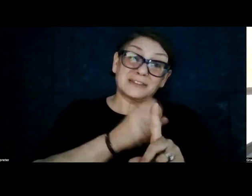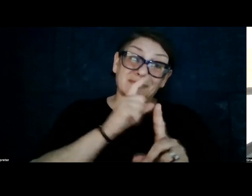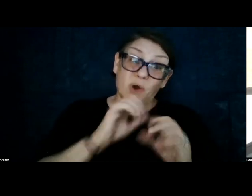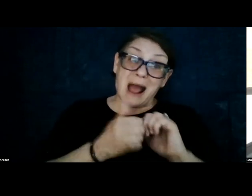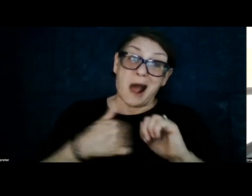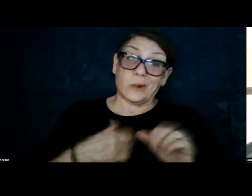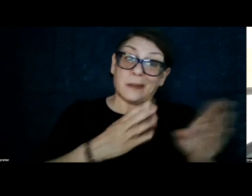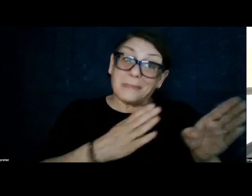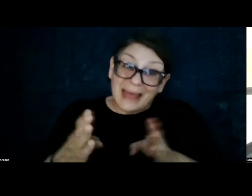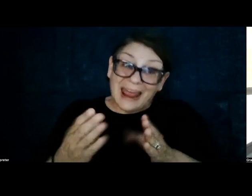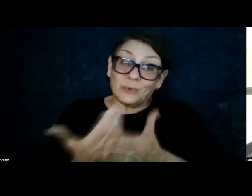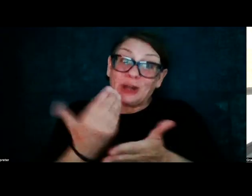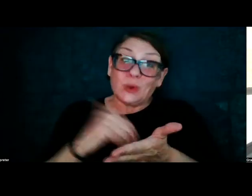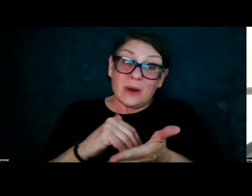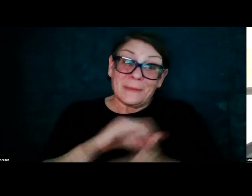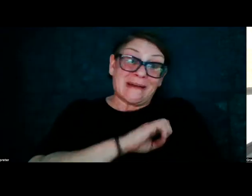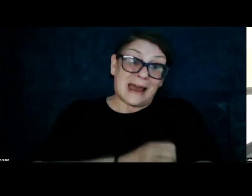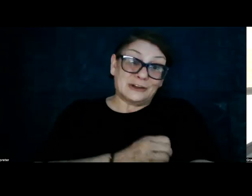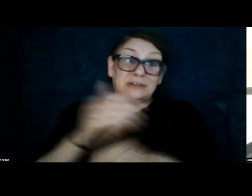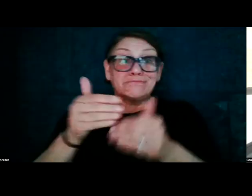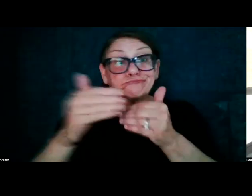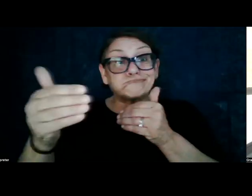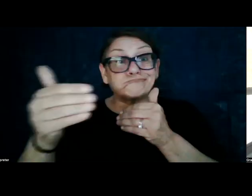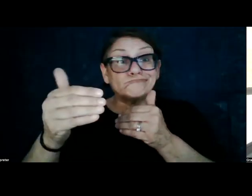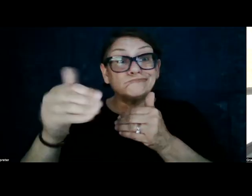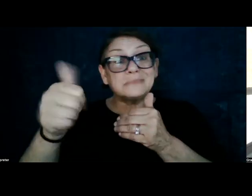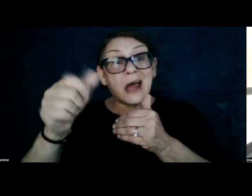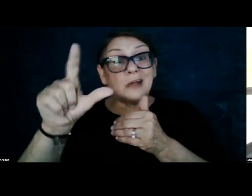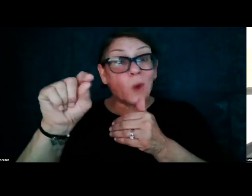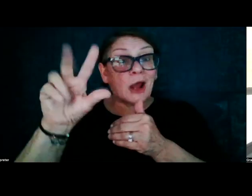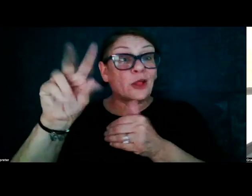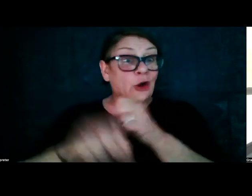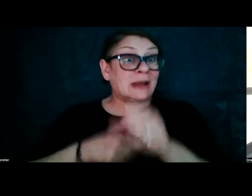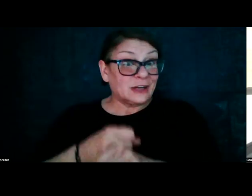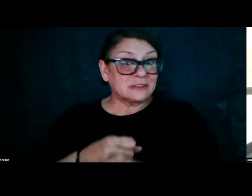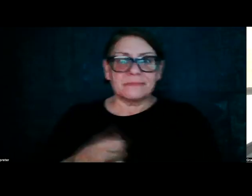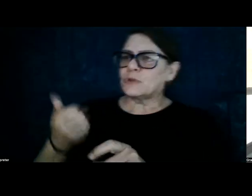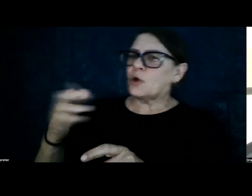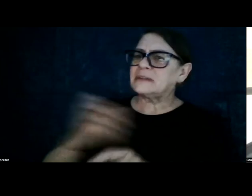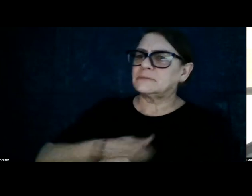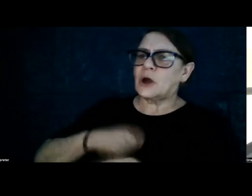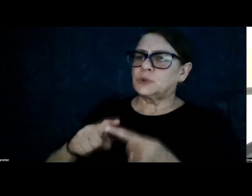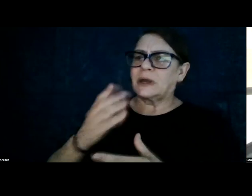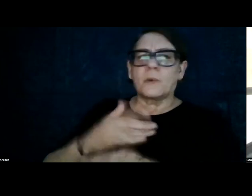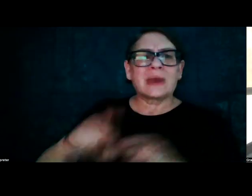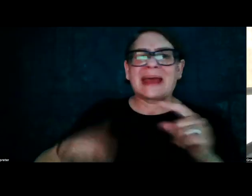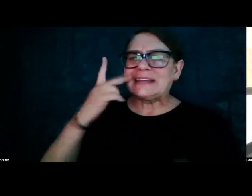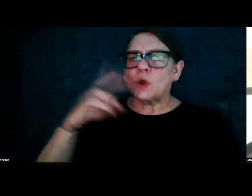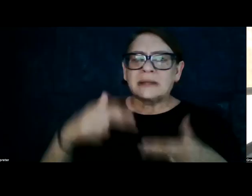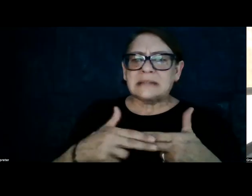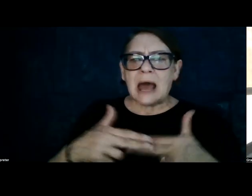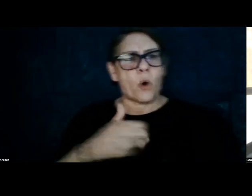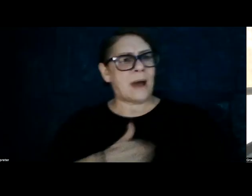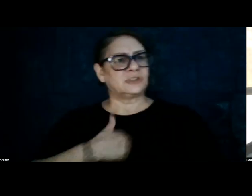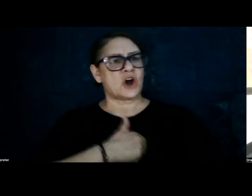plan renewable energy over the next several decades. Grace, I'm sorry to interrupt. We can't see your slides. Oh, I'm